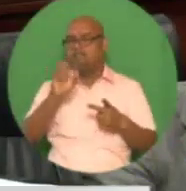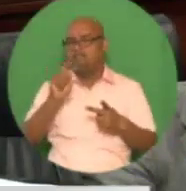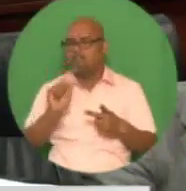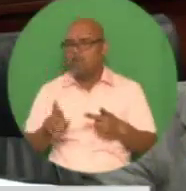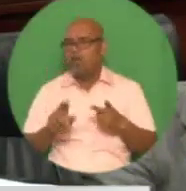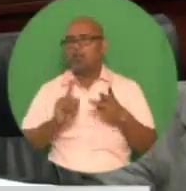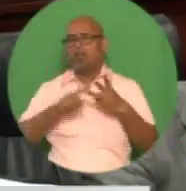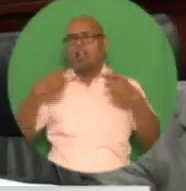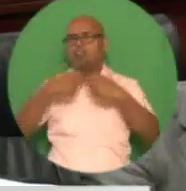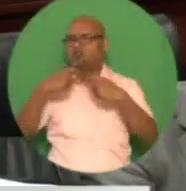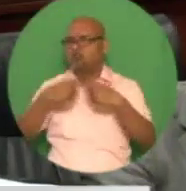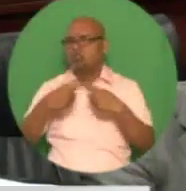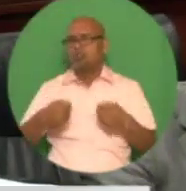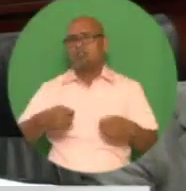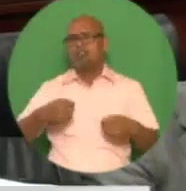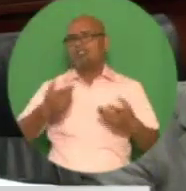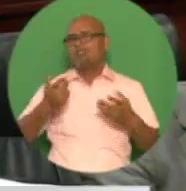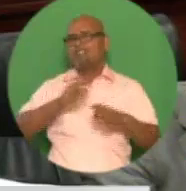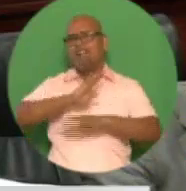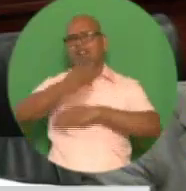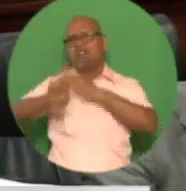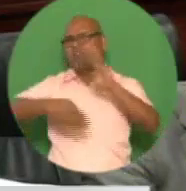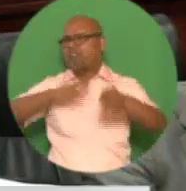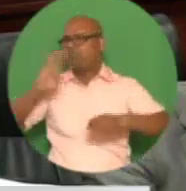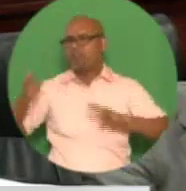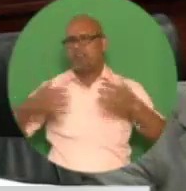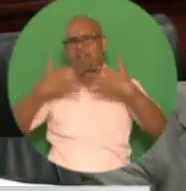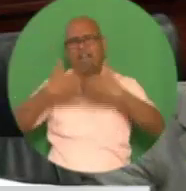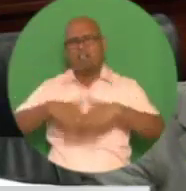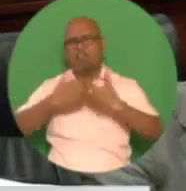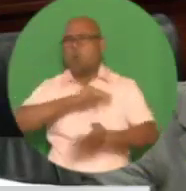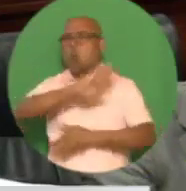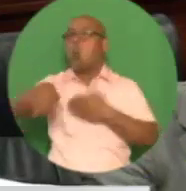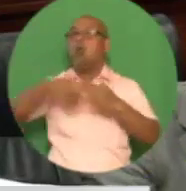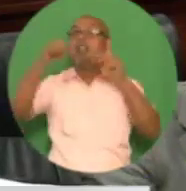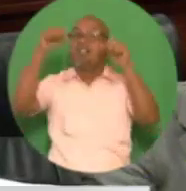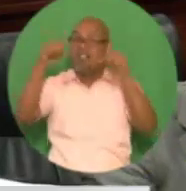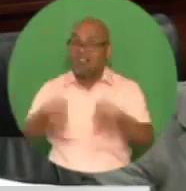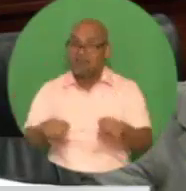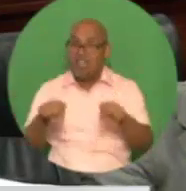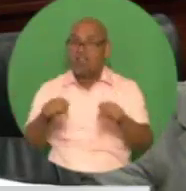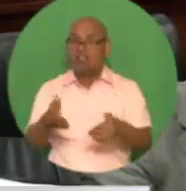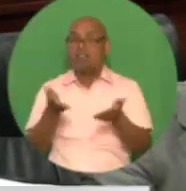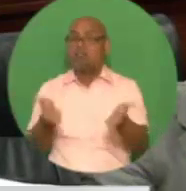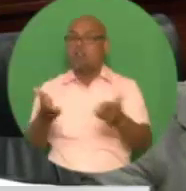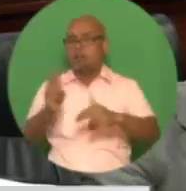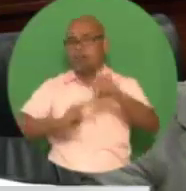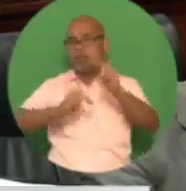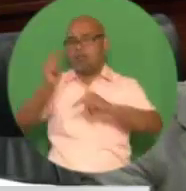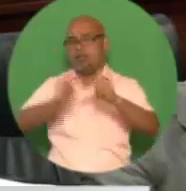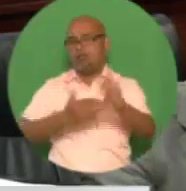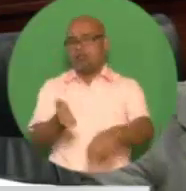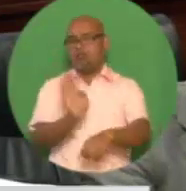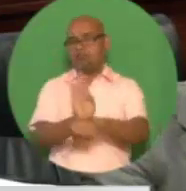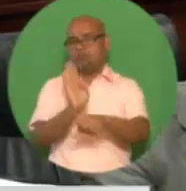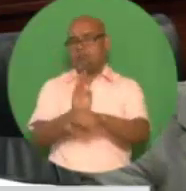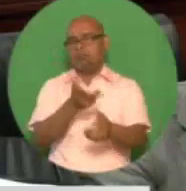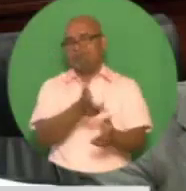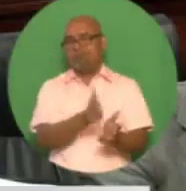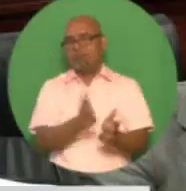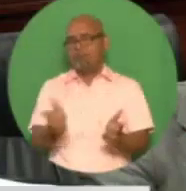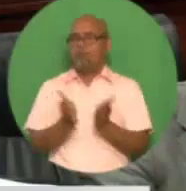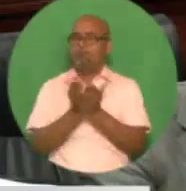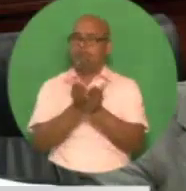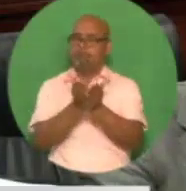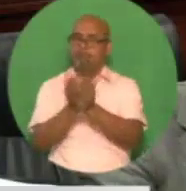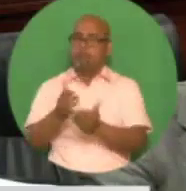assemblers, welders, and mechanics. We are particularly pleased that China Harbor will not only be the lead contractor